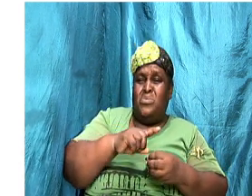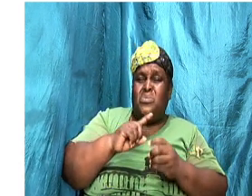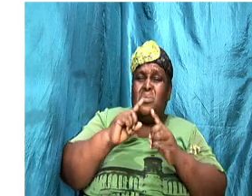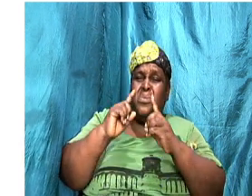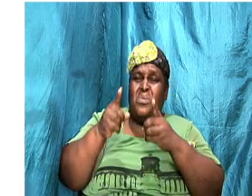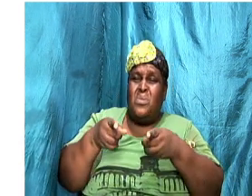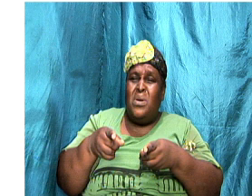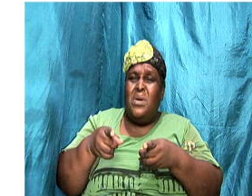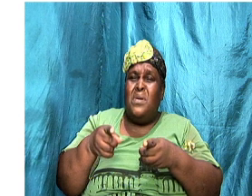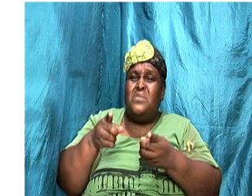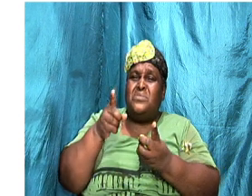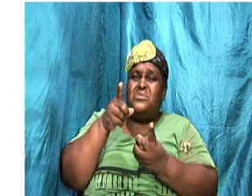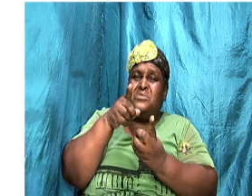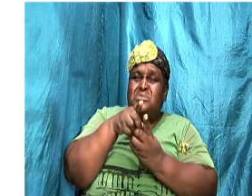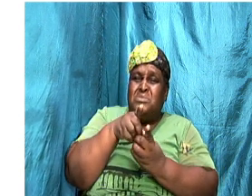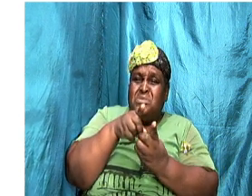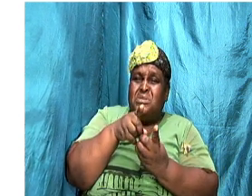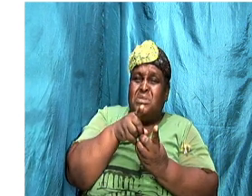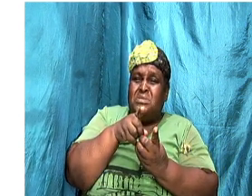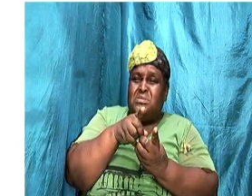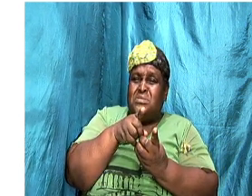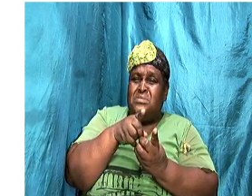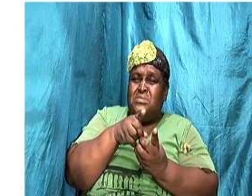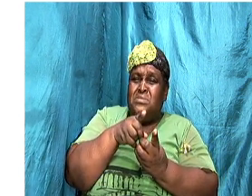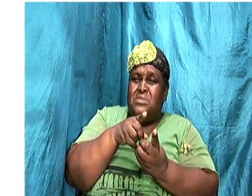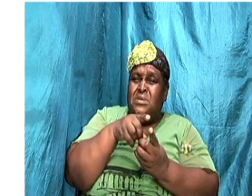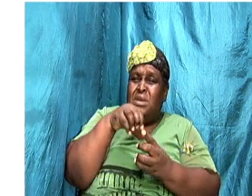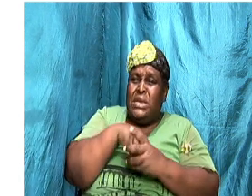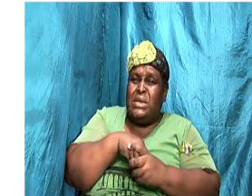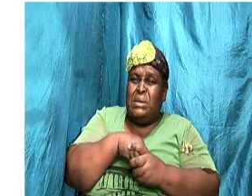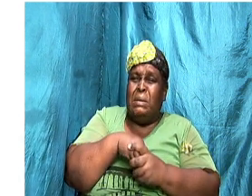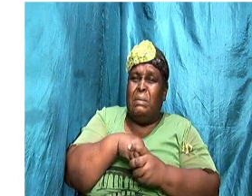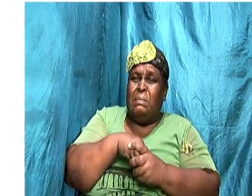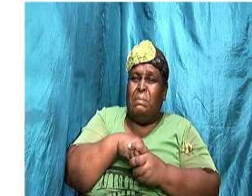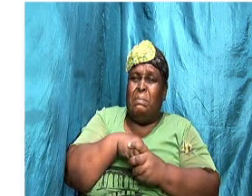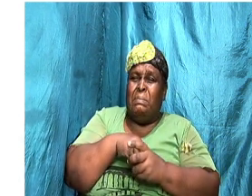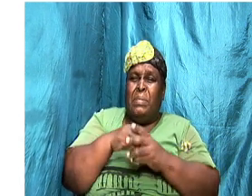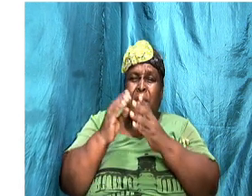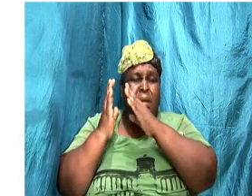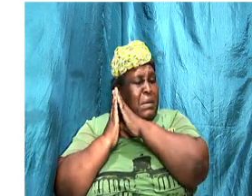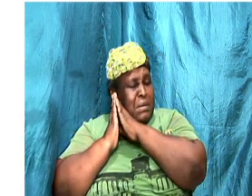finding things that both of you love and do it together